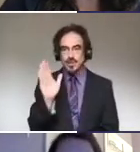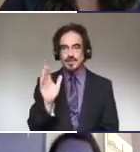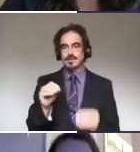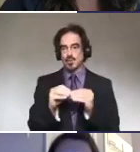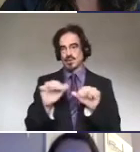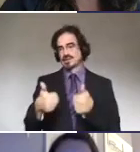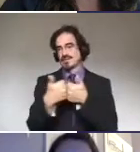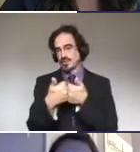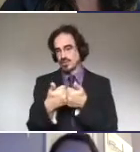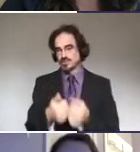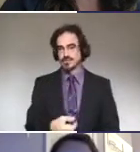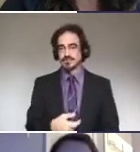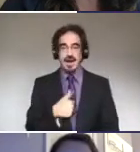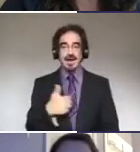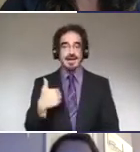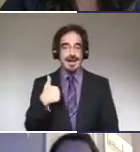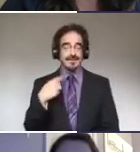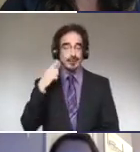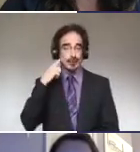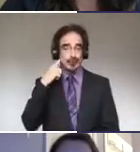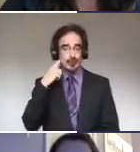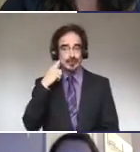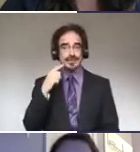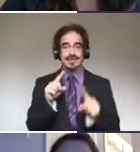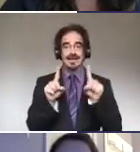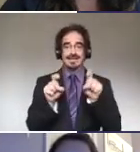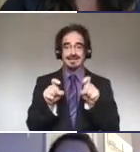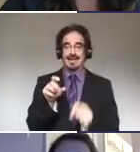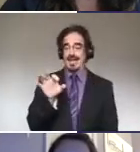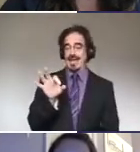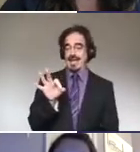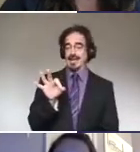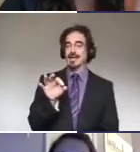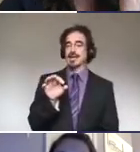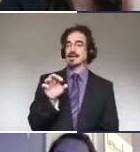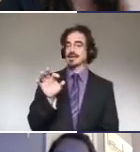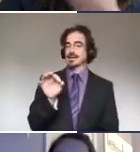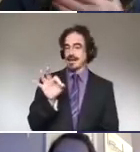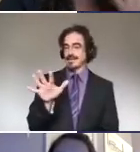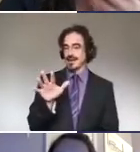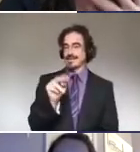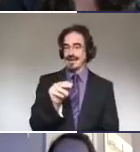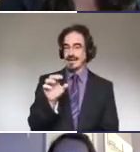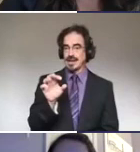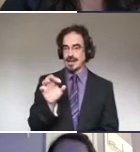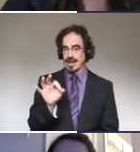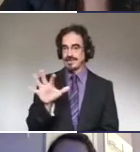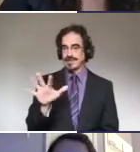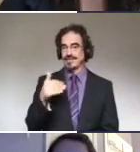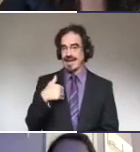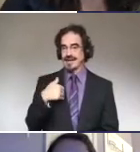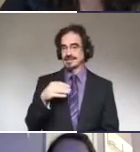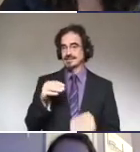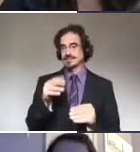I have heard that they're testing an N95 mask that has a clear aspect to it,